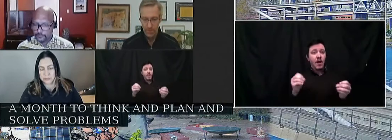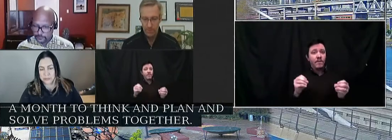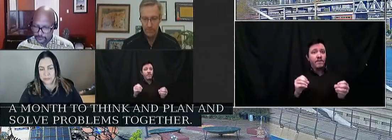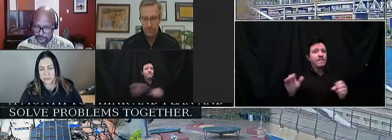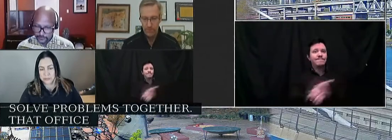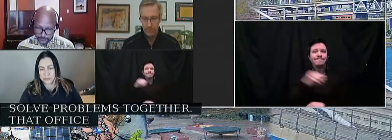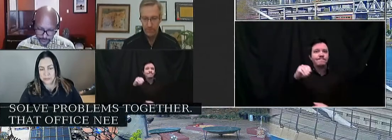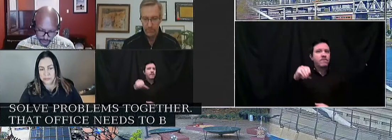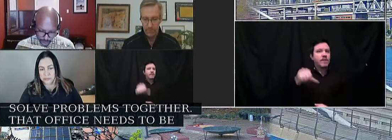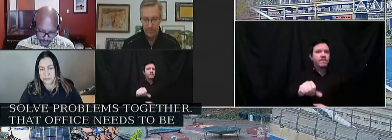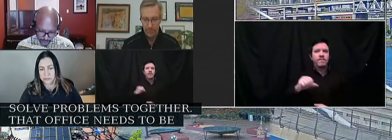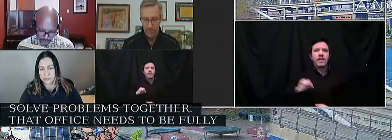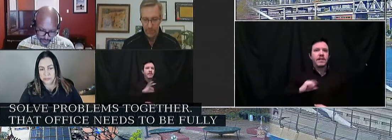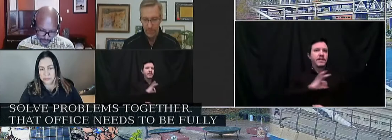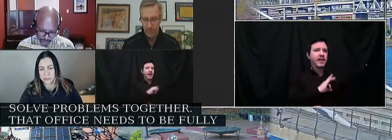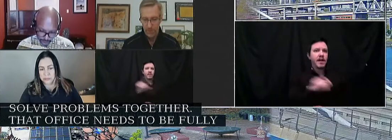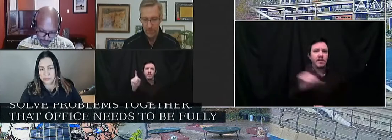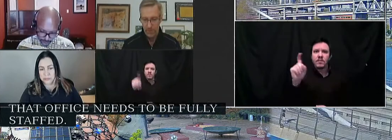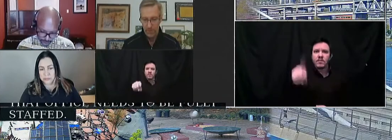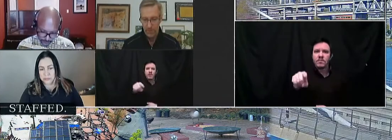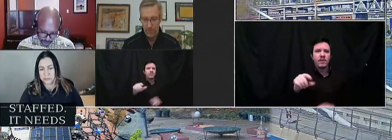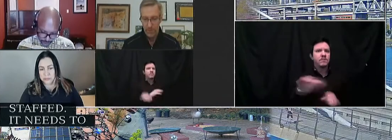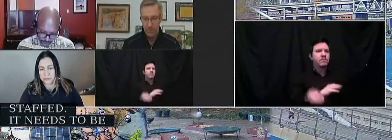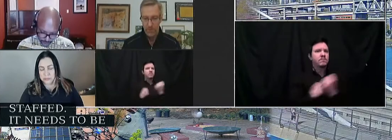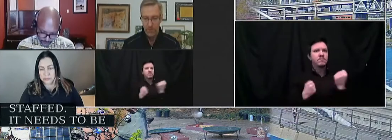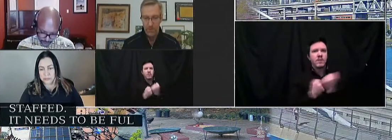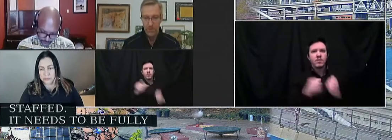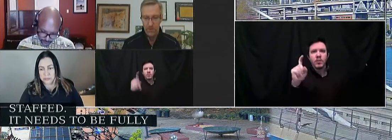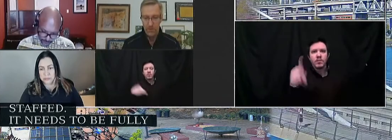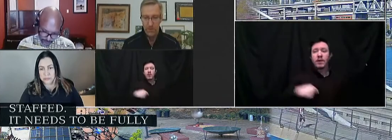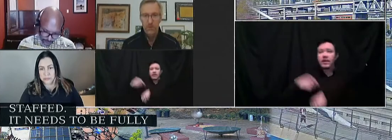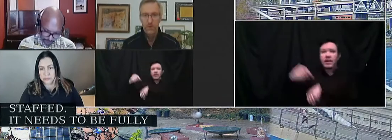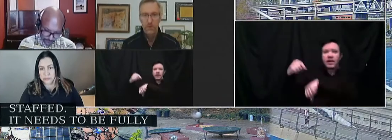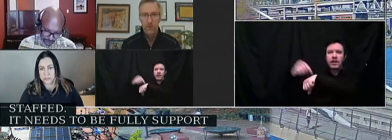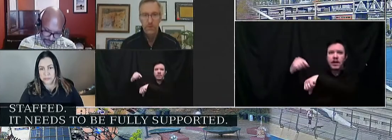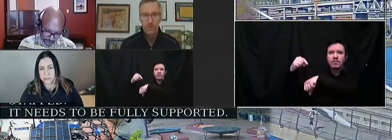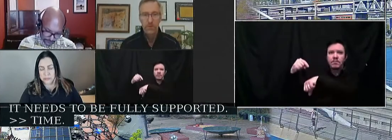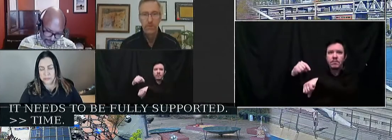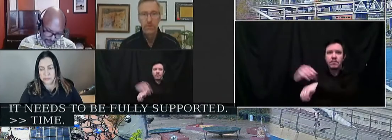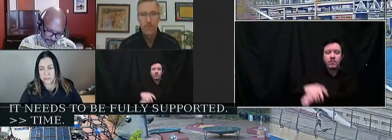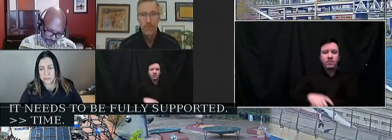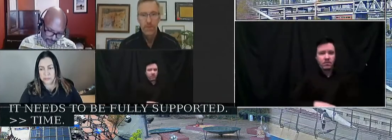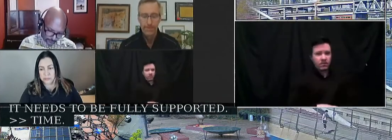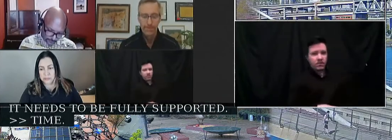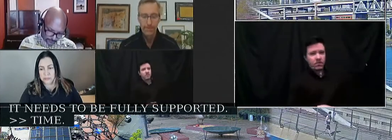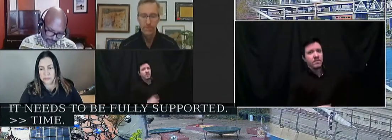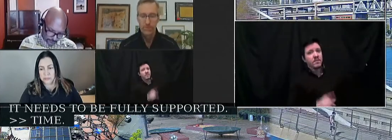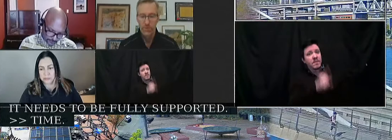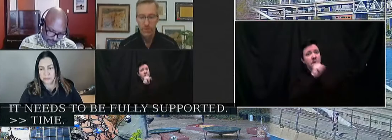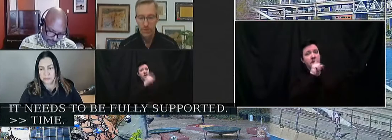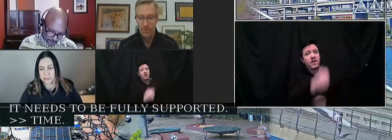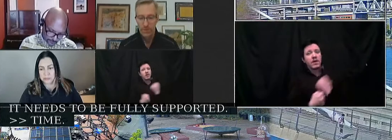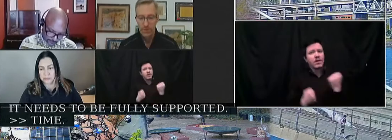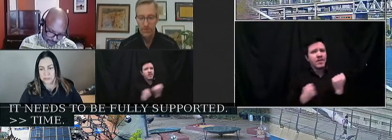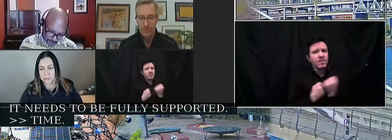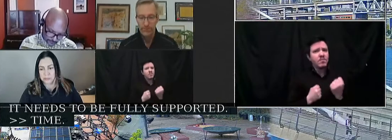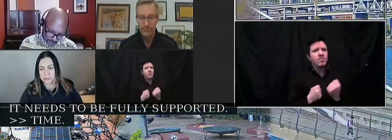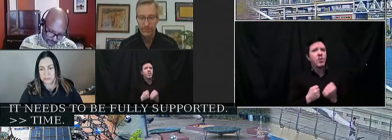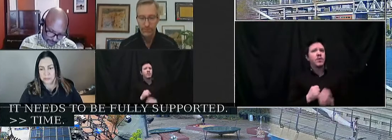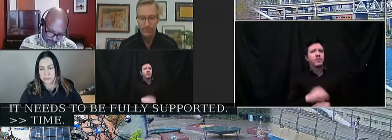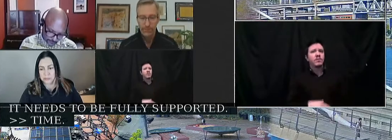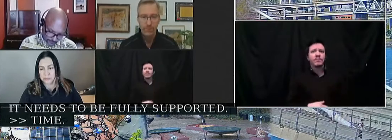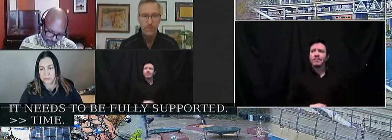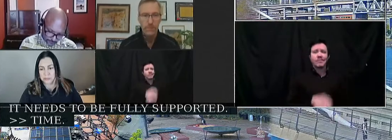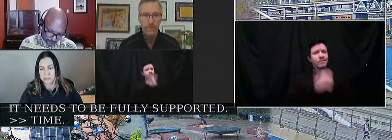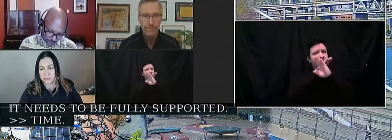staffed. It needs to be fully supported. It is also that supports the Interfaith Peace and Action